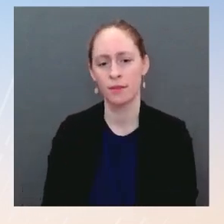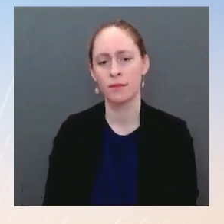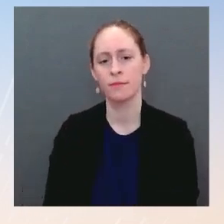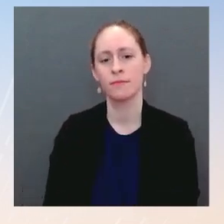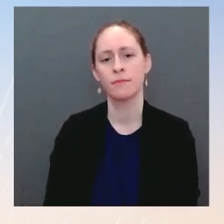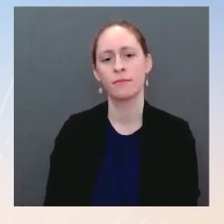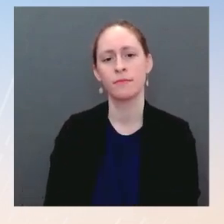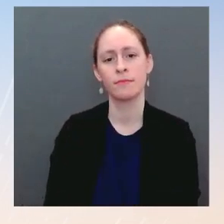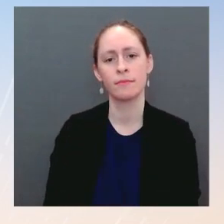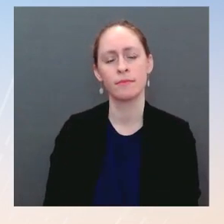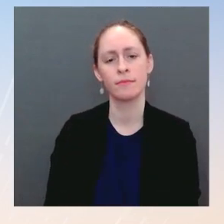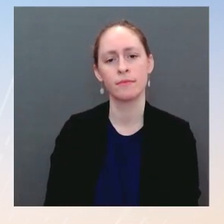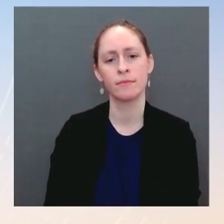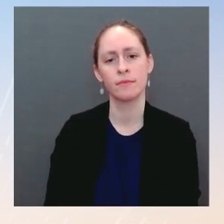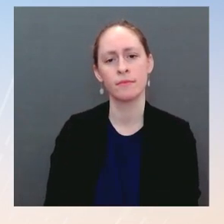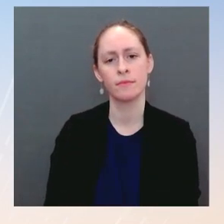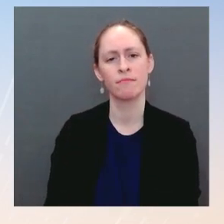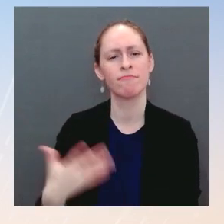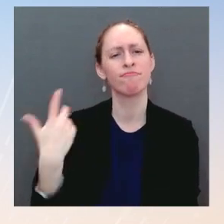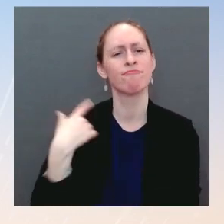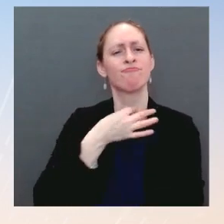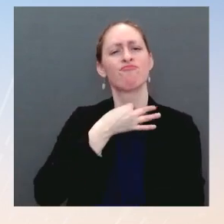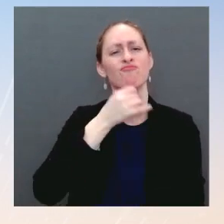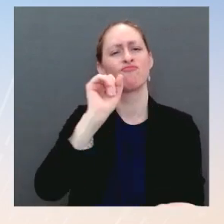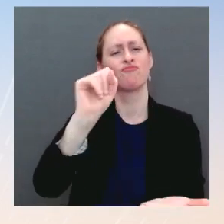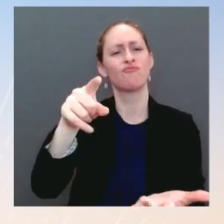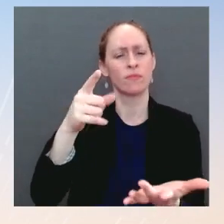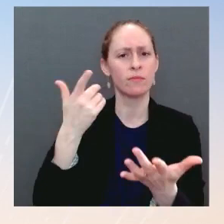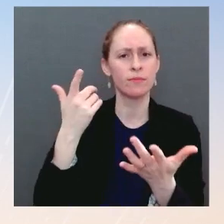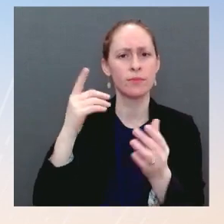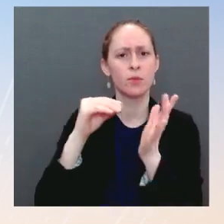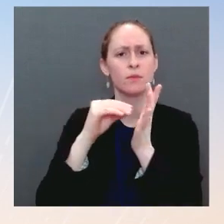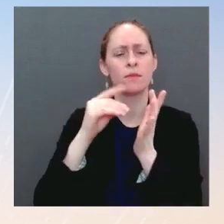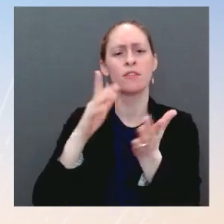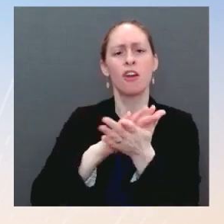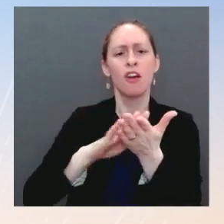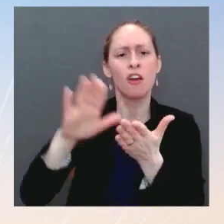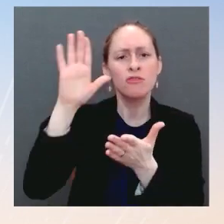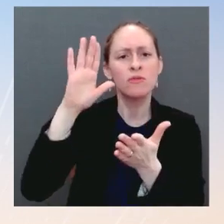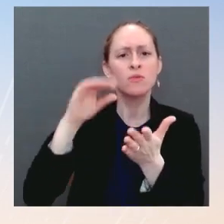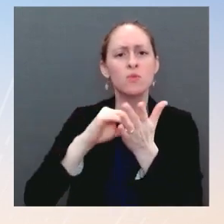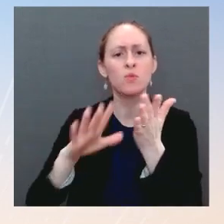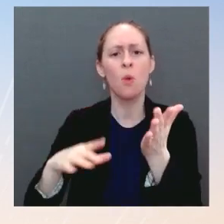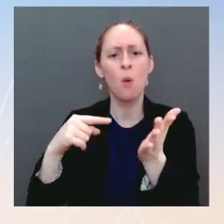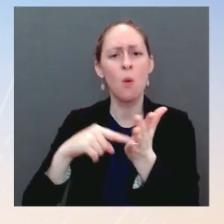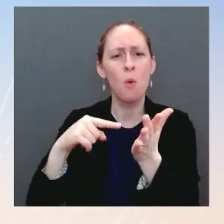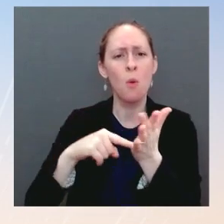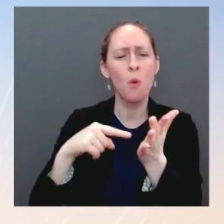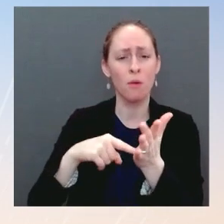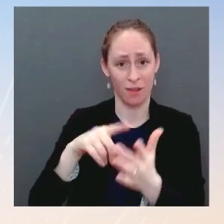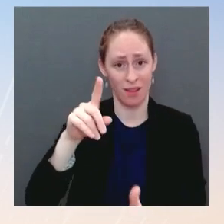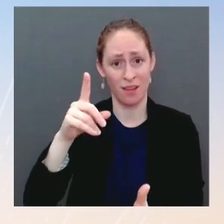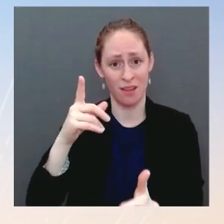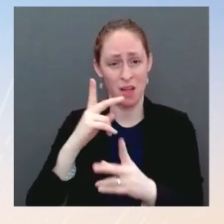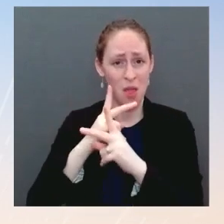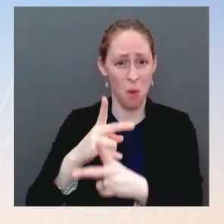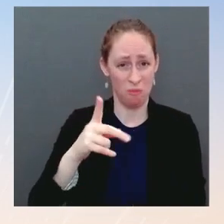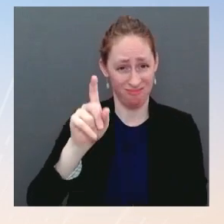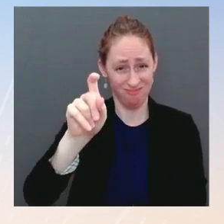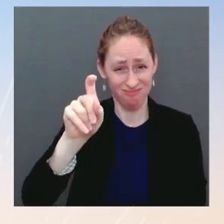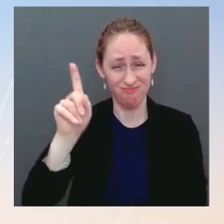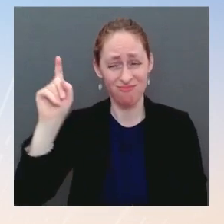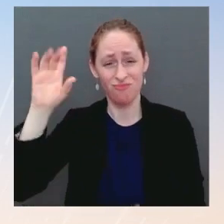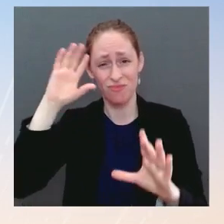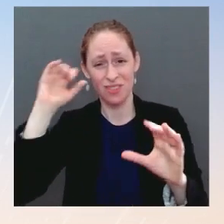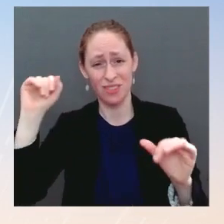worried at all about slapping, you know, millions of student borrowers with their, you monthly obligations, you know,